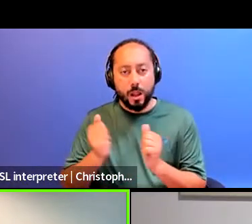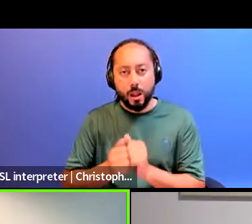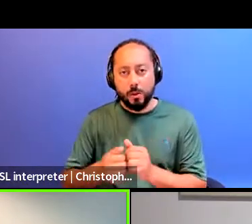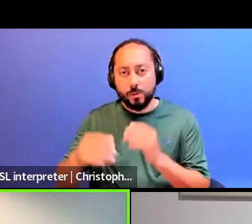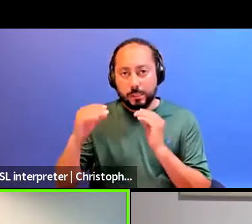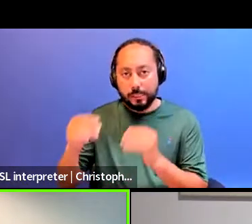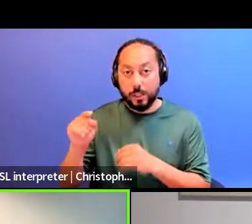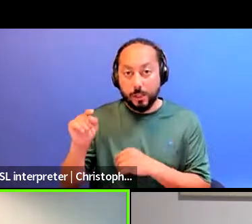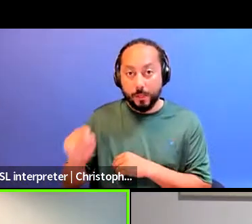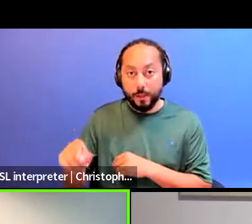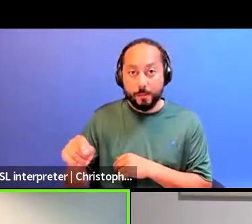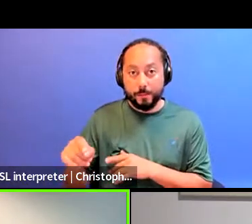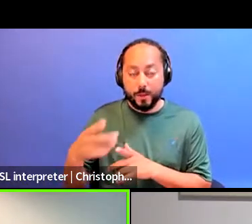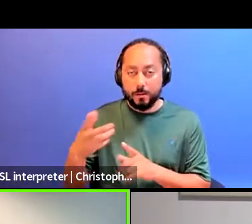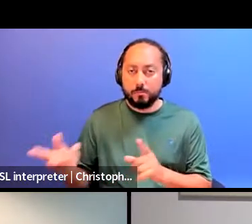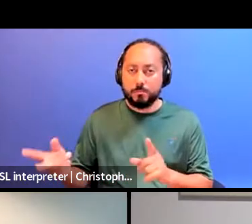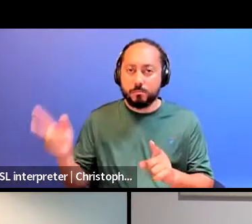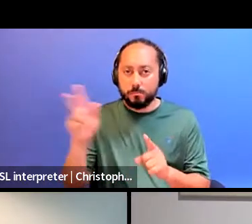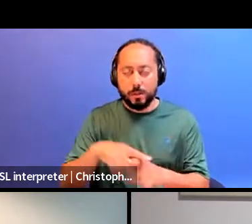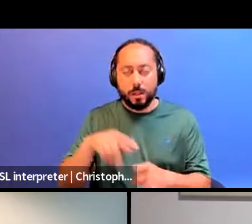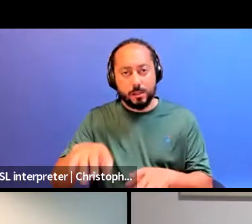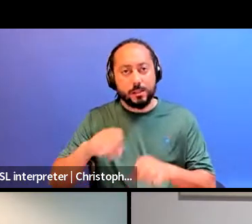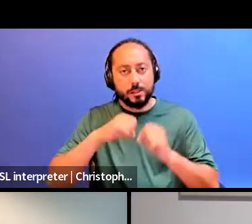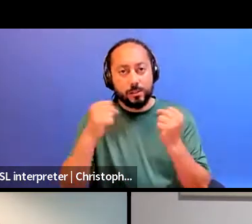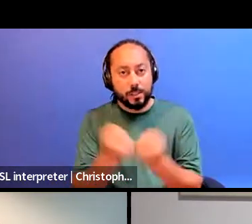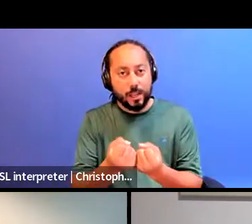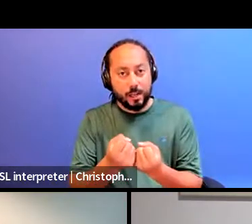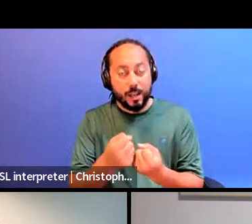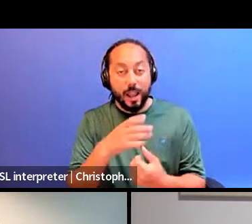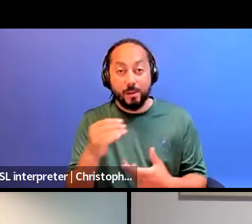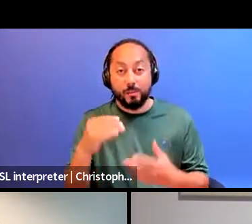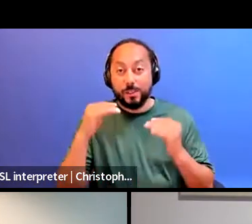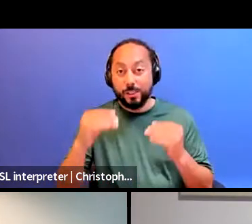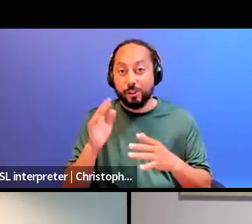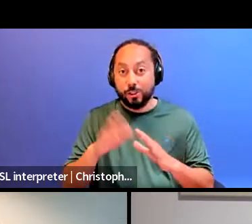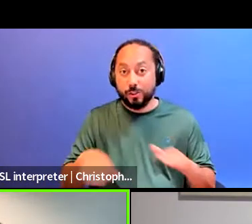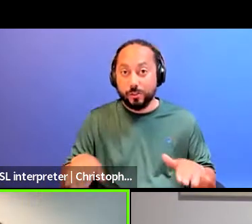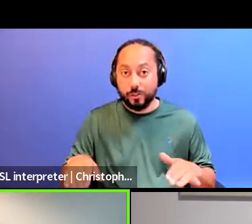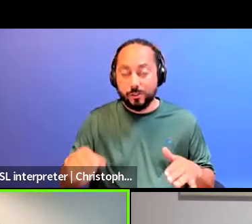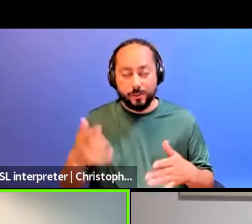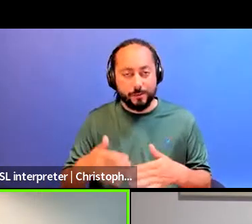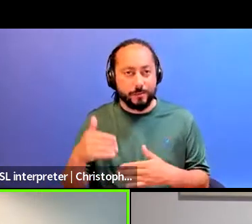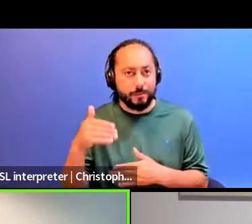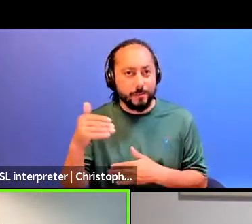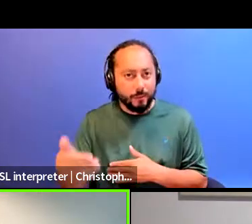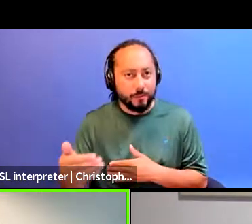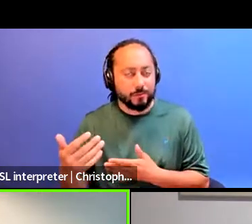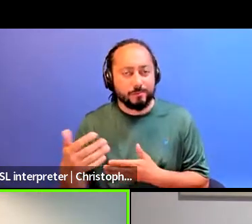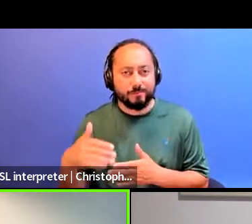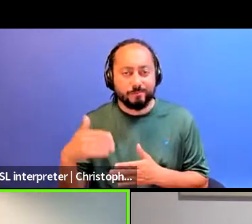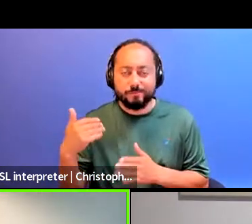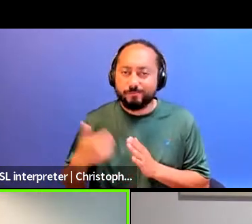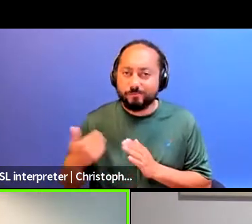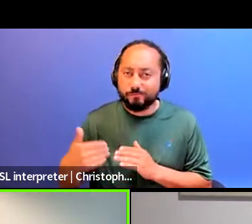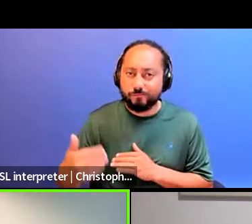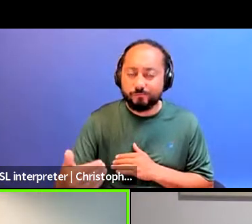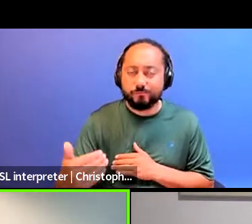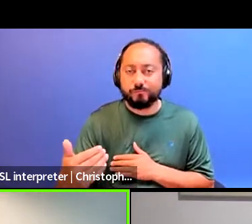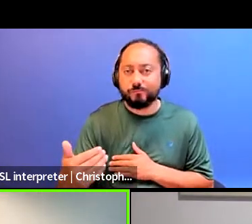more applicable to the society that we live in. And what we teach children is often, unless we're really clear with them about the world that they live in,